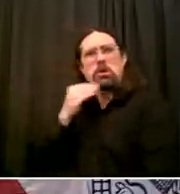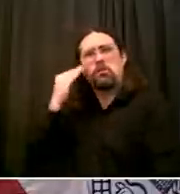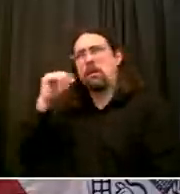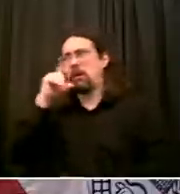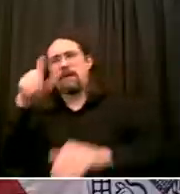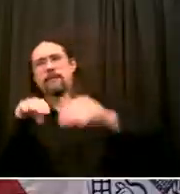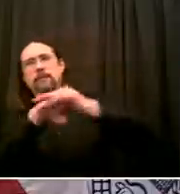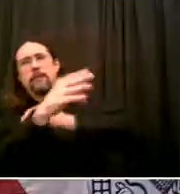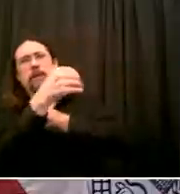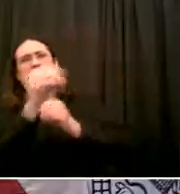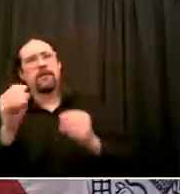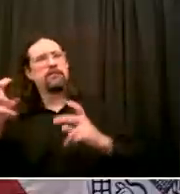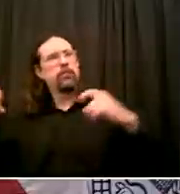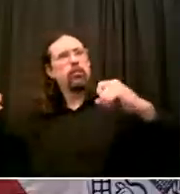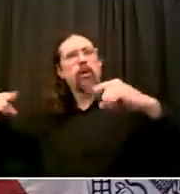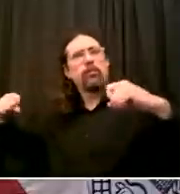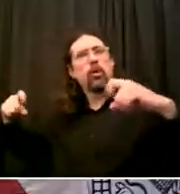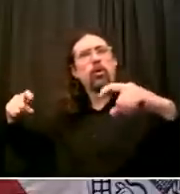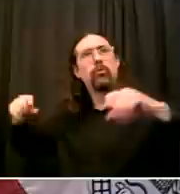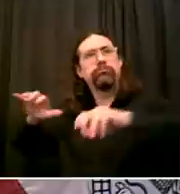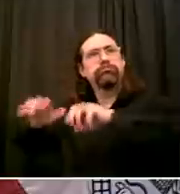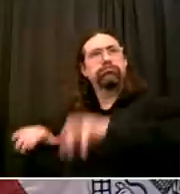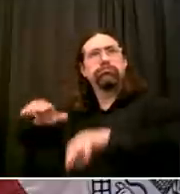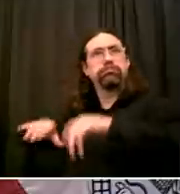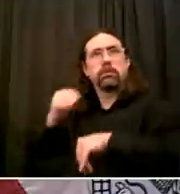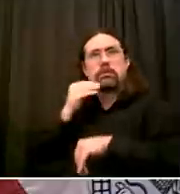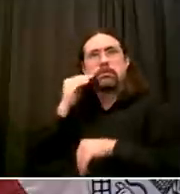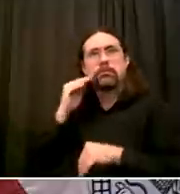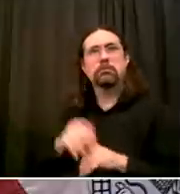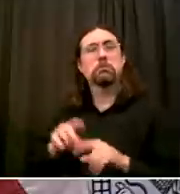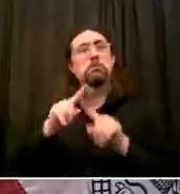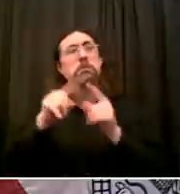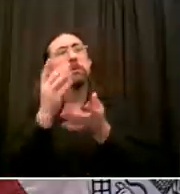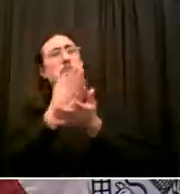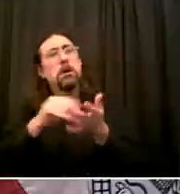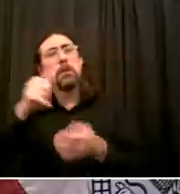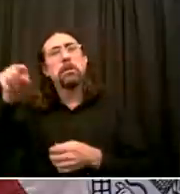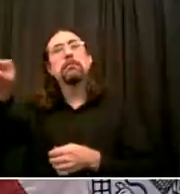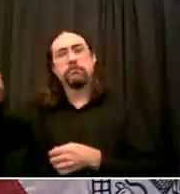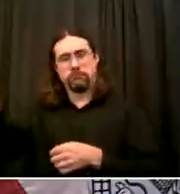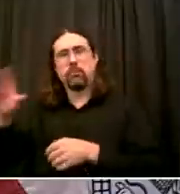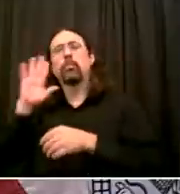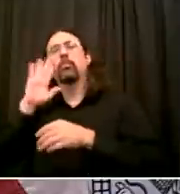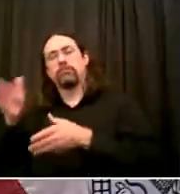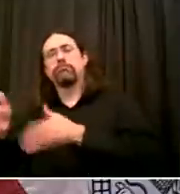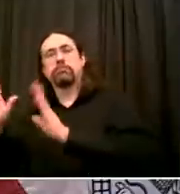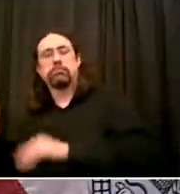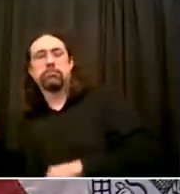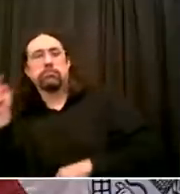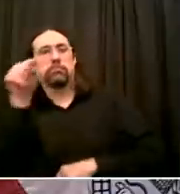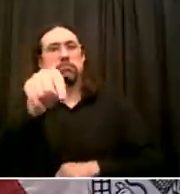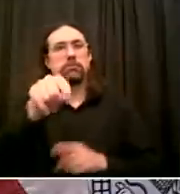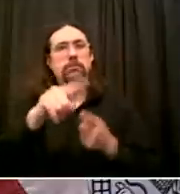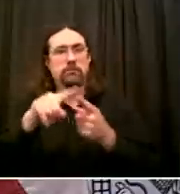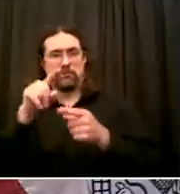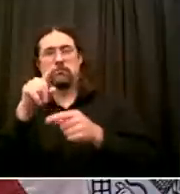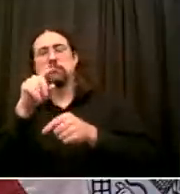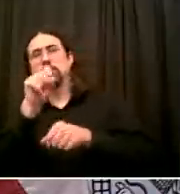you're going to see in any and all offices and institutions You know, social distancing, markers,